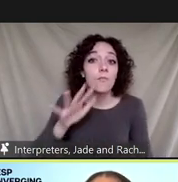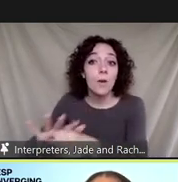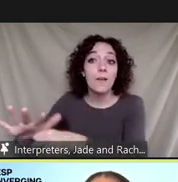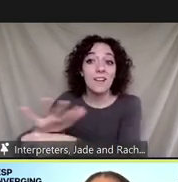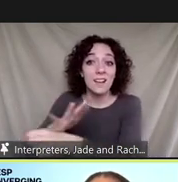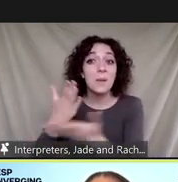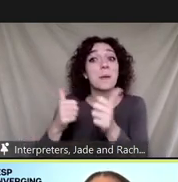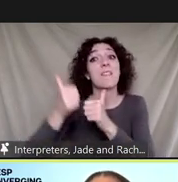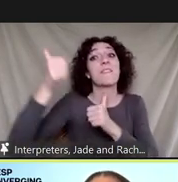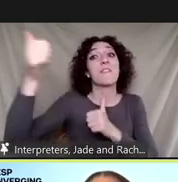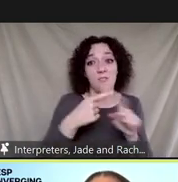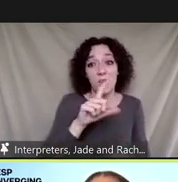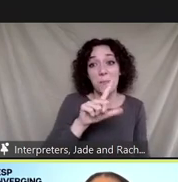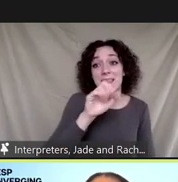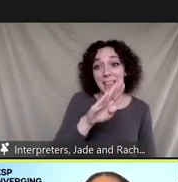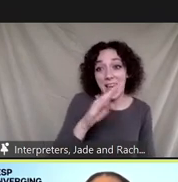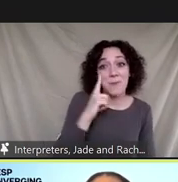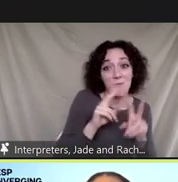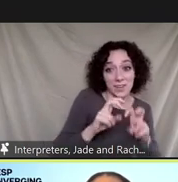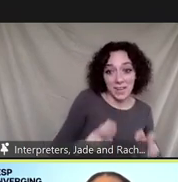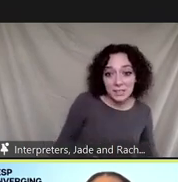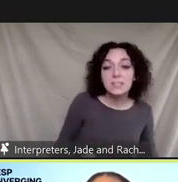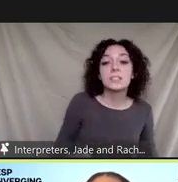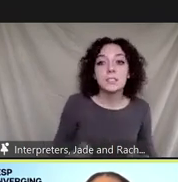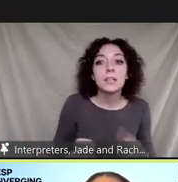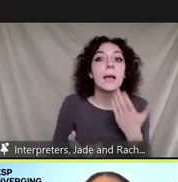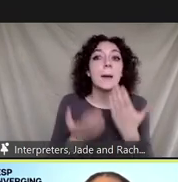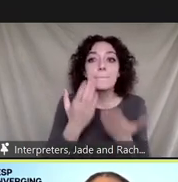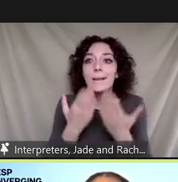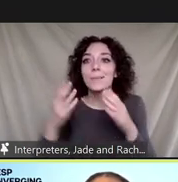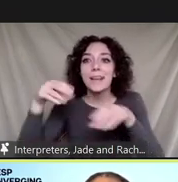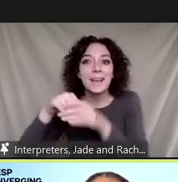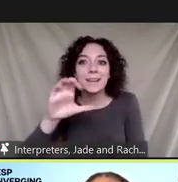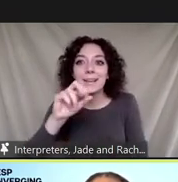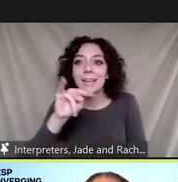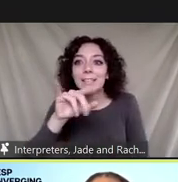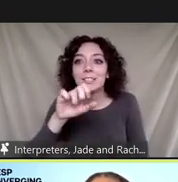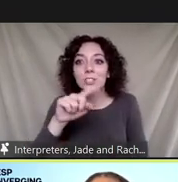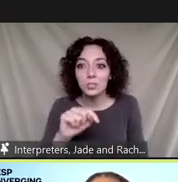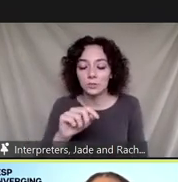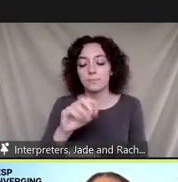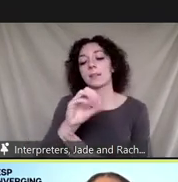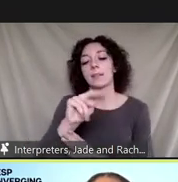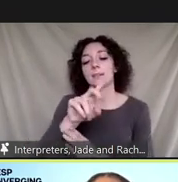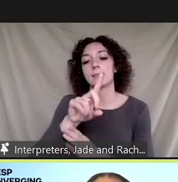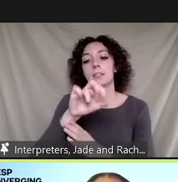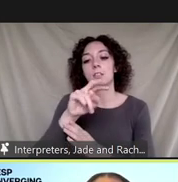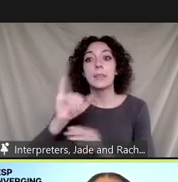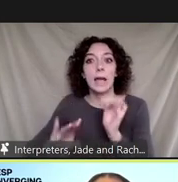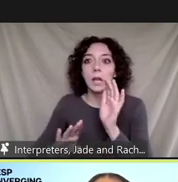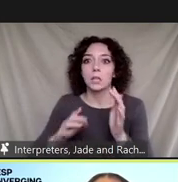lab labs for analysis and or may be in conditions that accelerate the degradation of sars code 2 rna